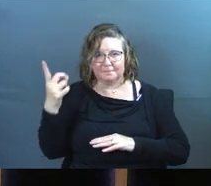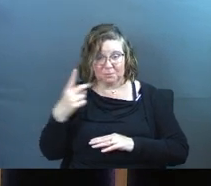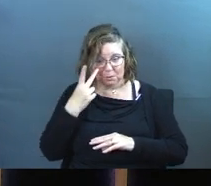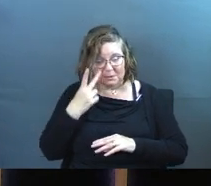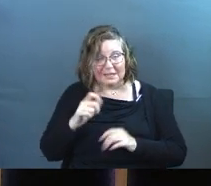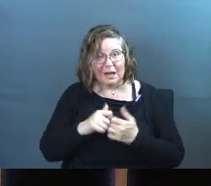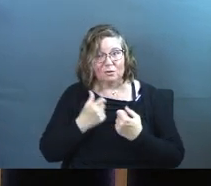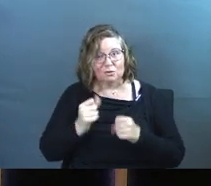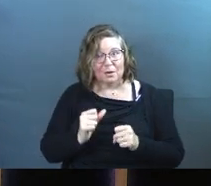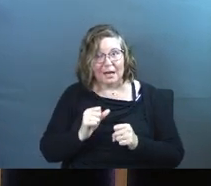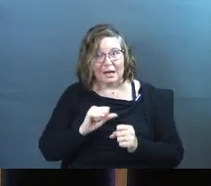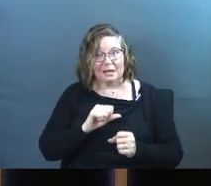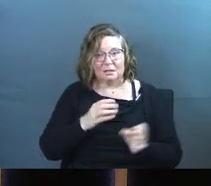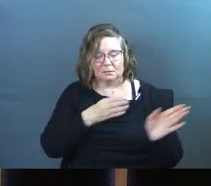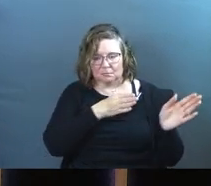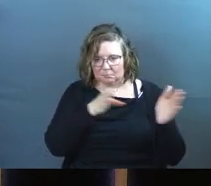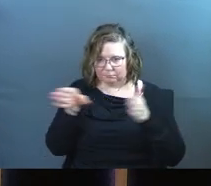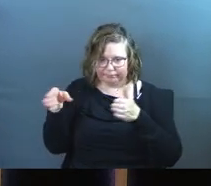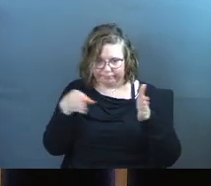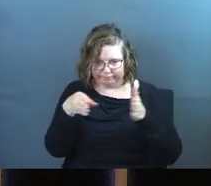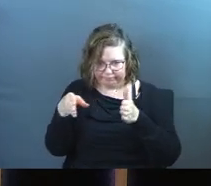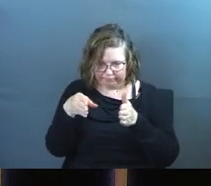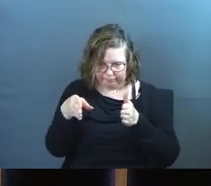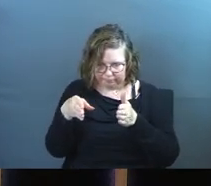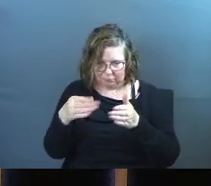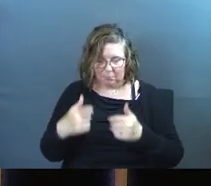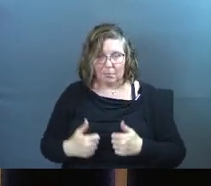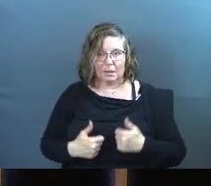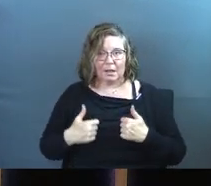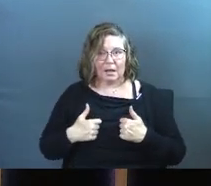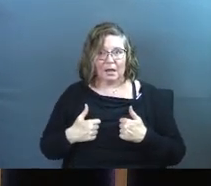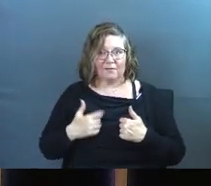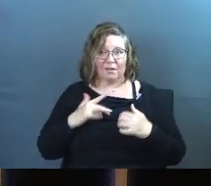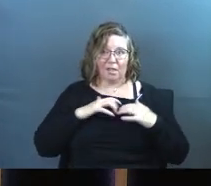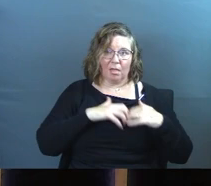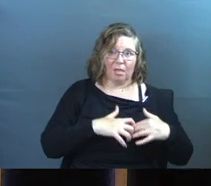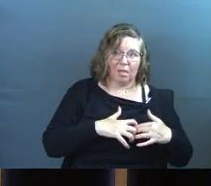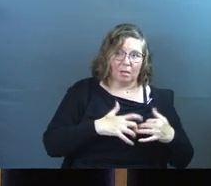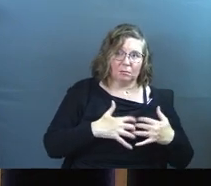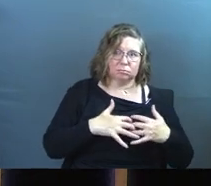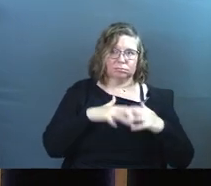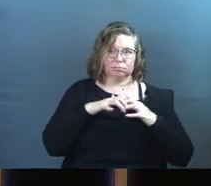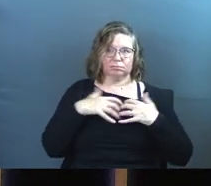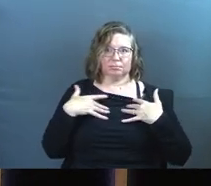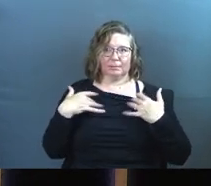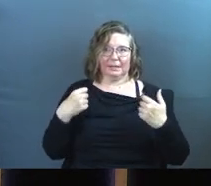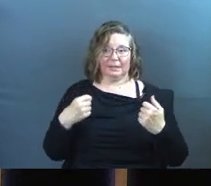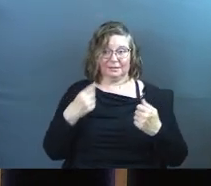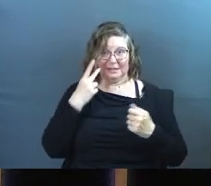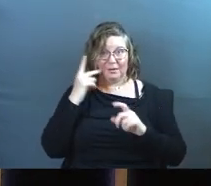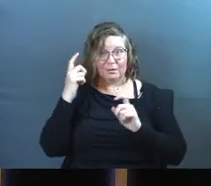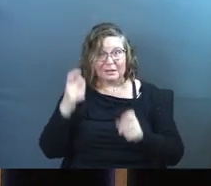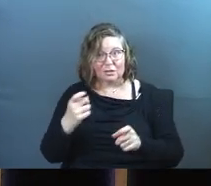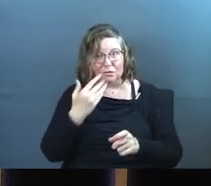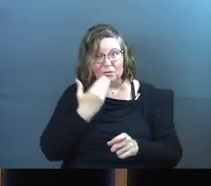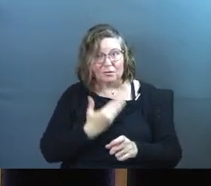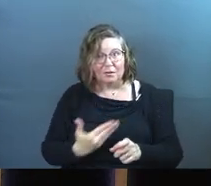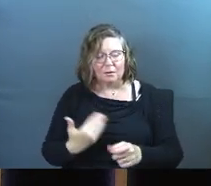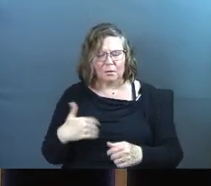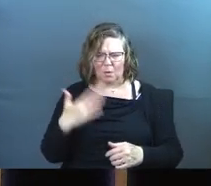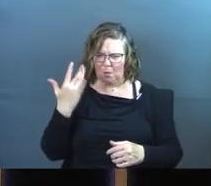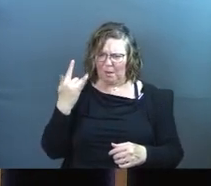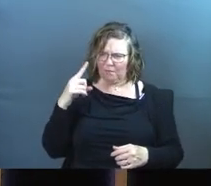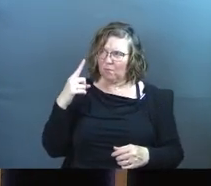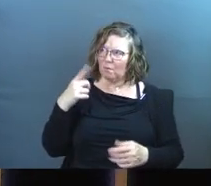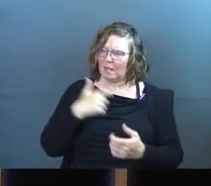Do you see how He's trying to center your life? Do you see how He's trying to heal you? Do you see how He's got good things for you? You're like, well,